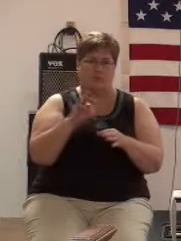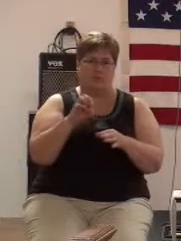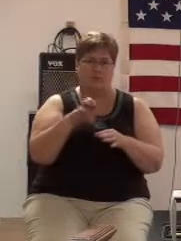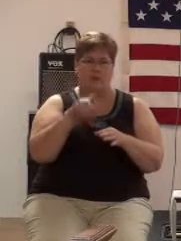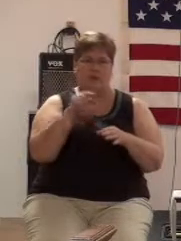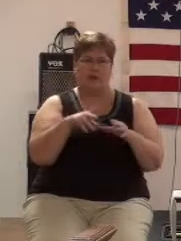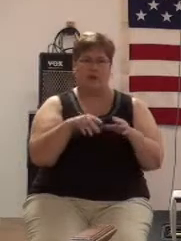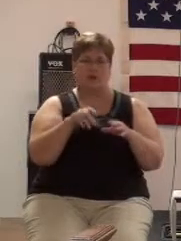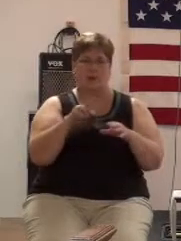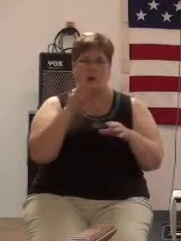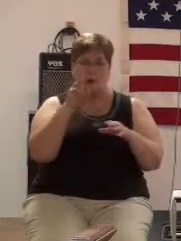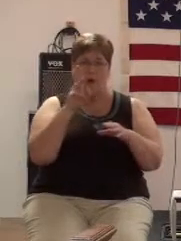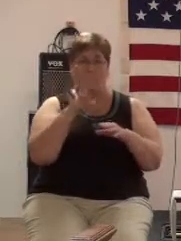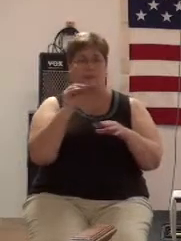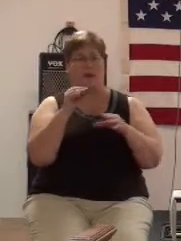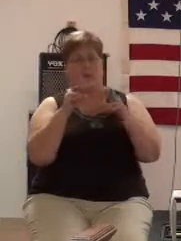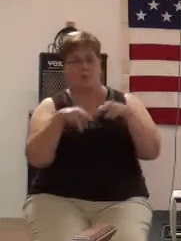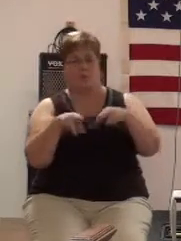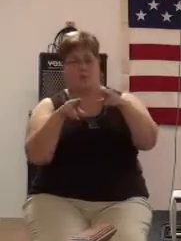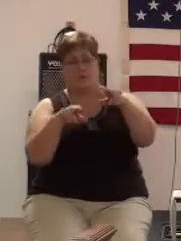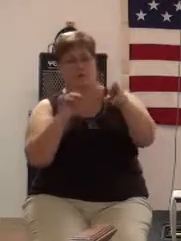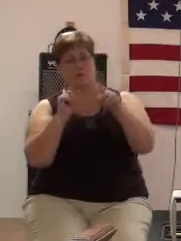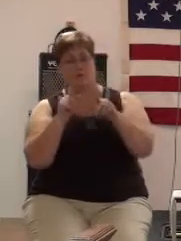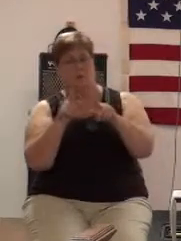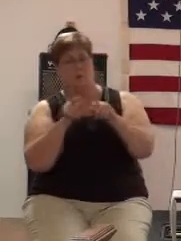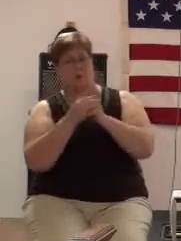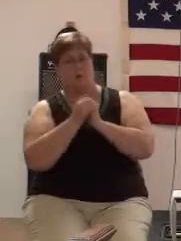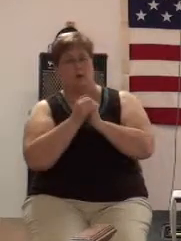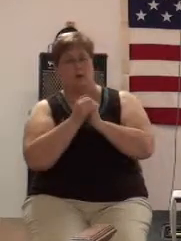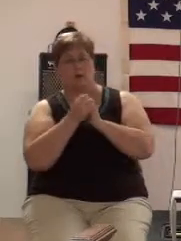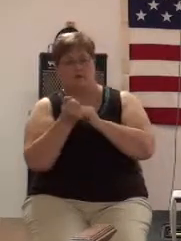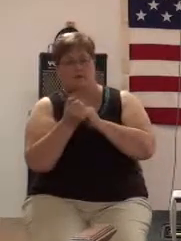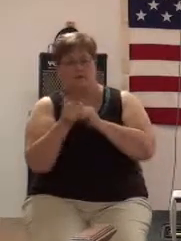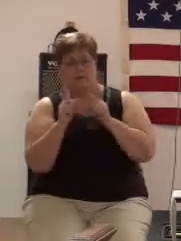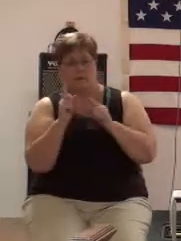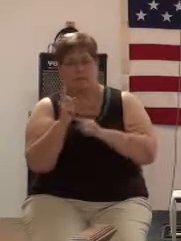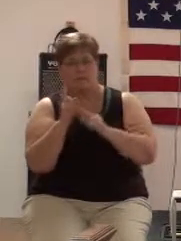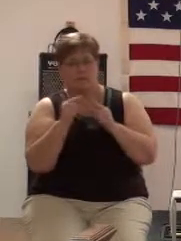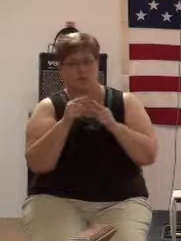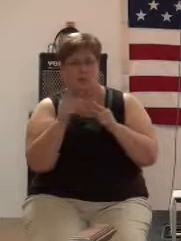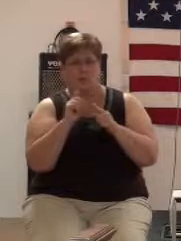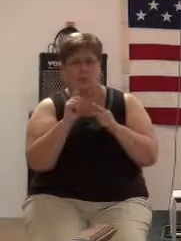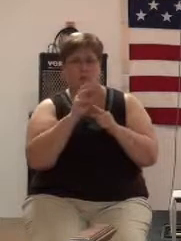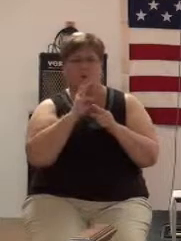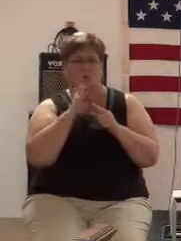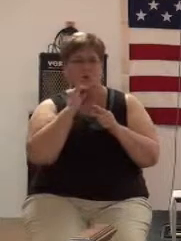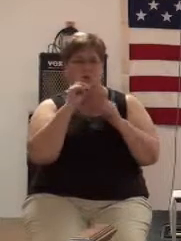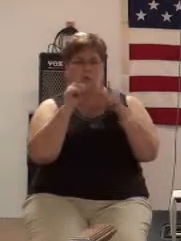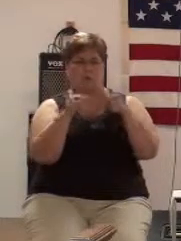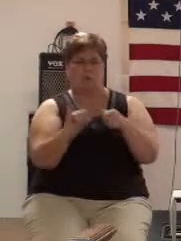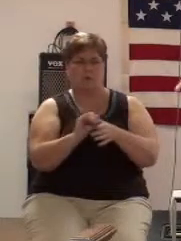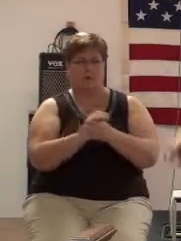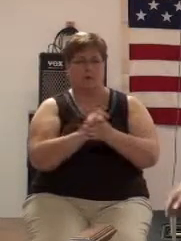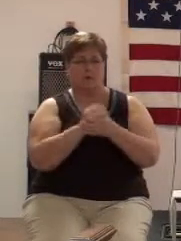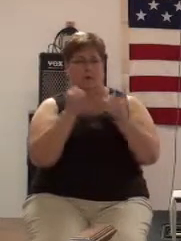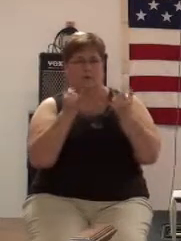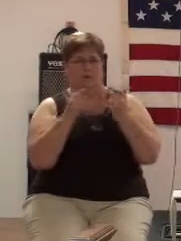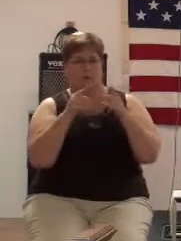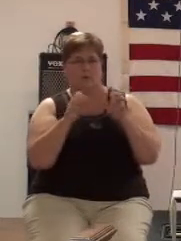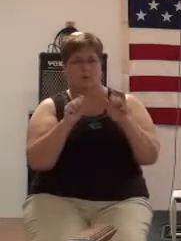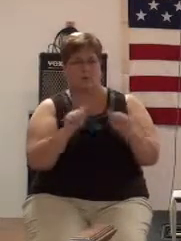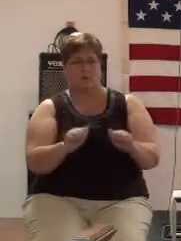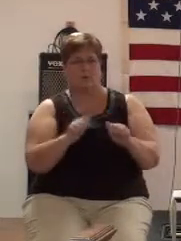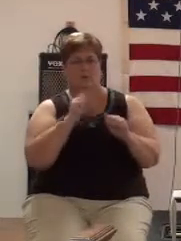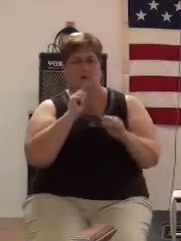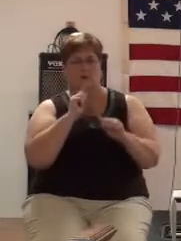the river is flowing, it won't take you but a few minutes to be where the water is going. Now you can